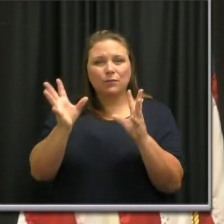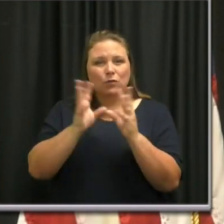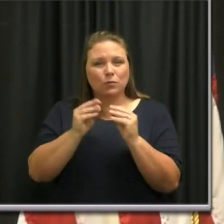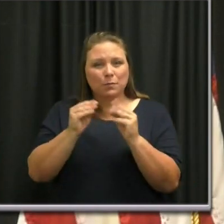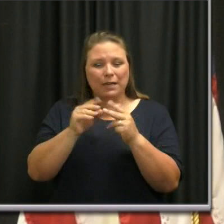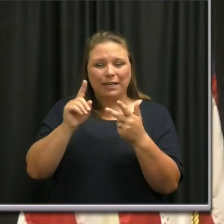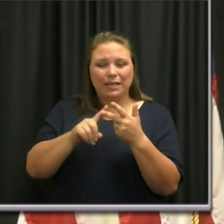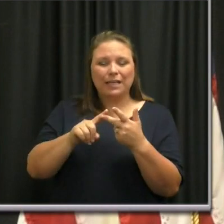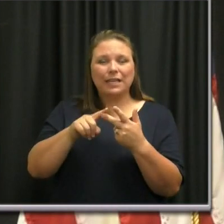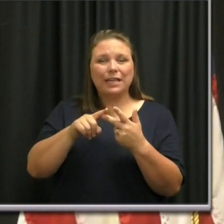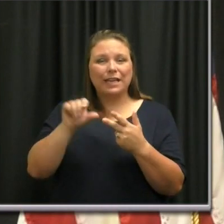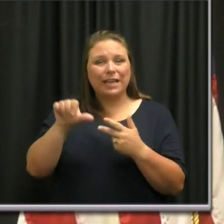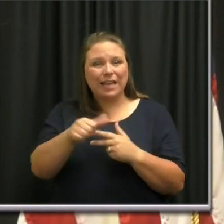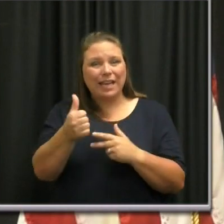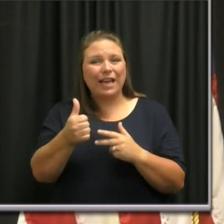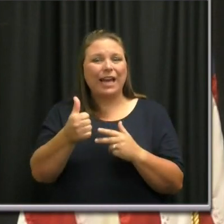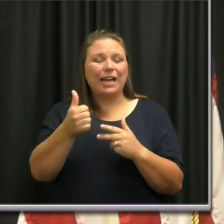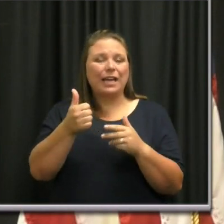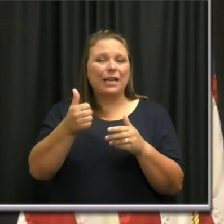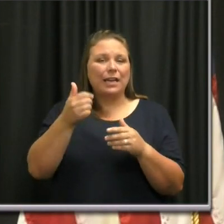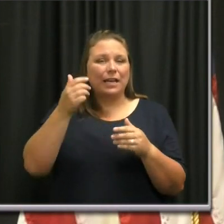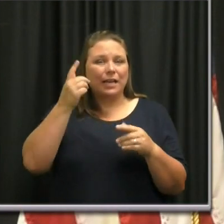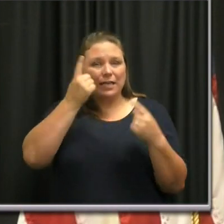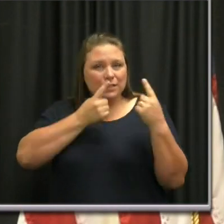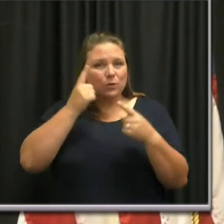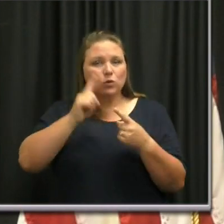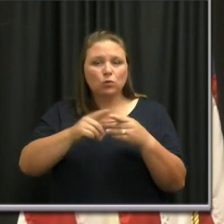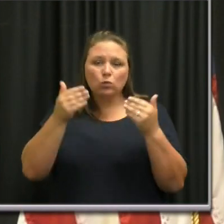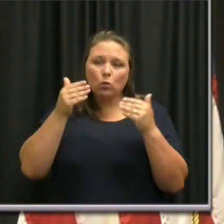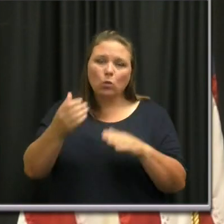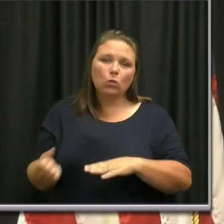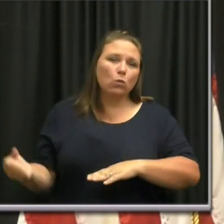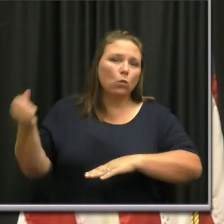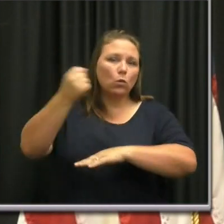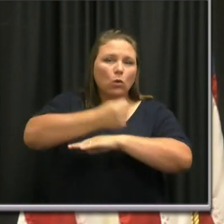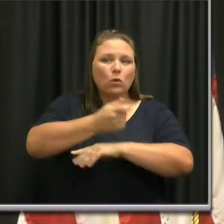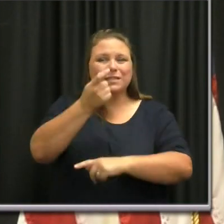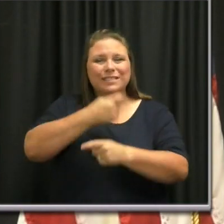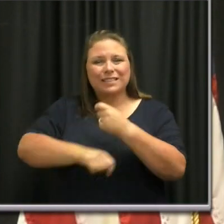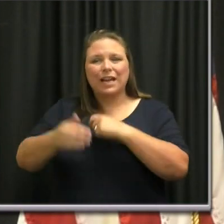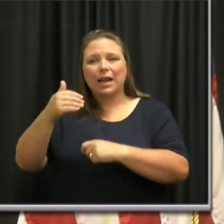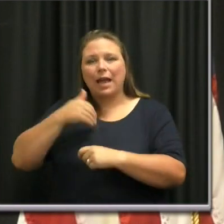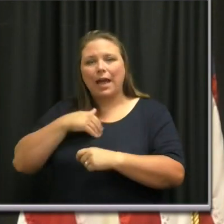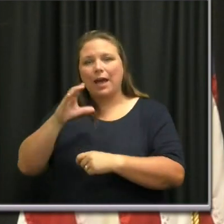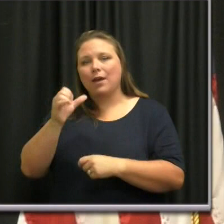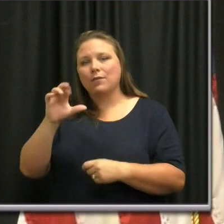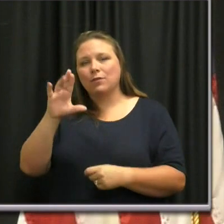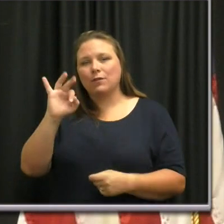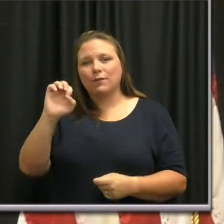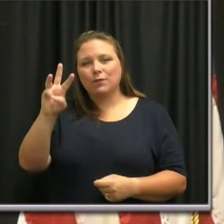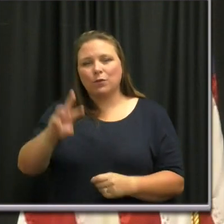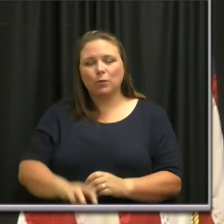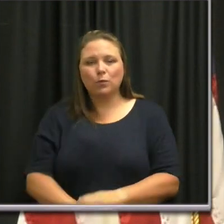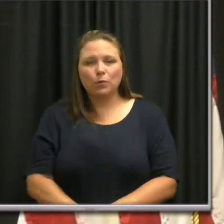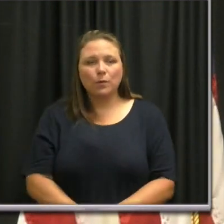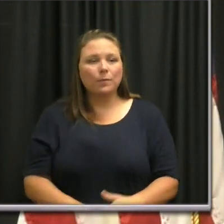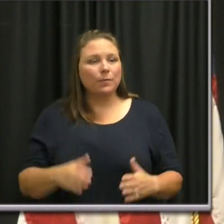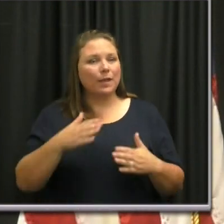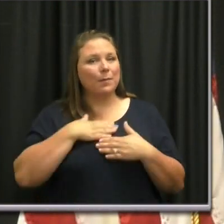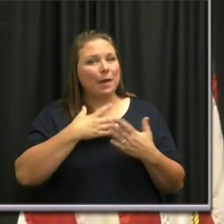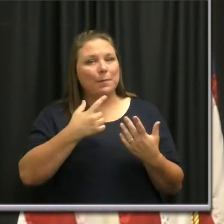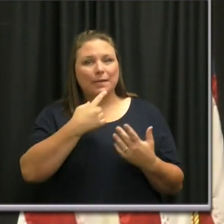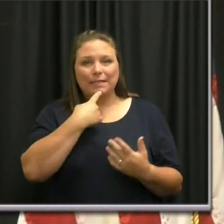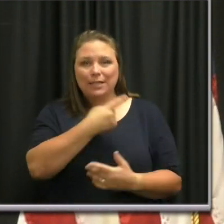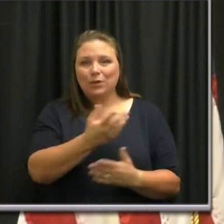is there any chance that you will pivot to closing them as opposed to the 10 PM closure time? And I'm happy to